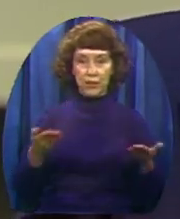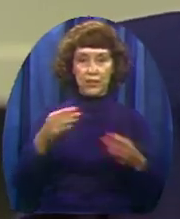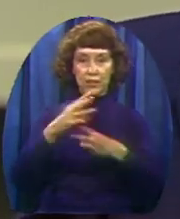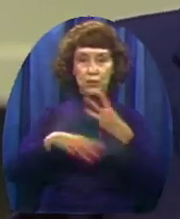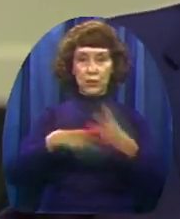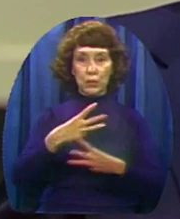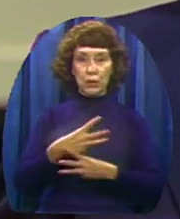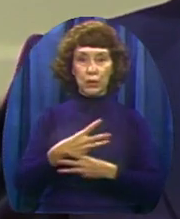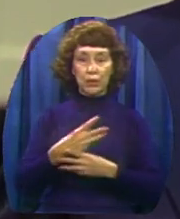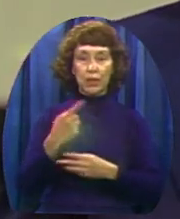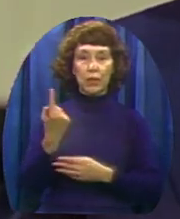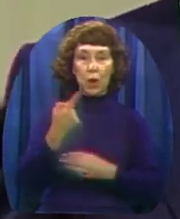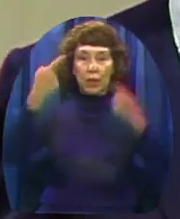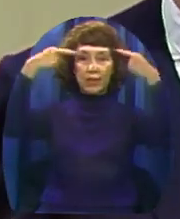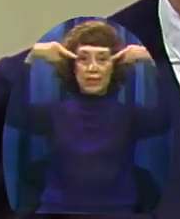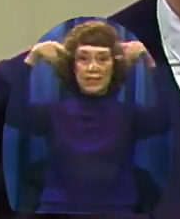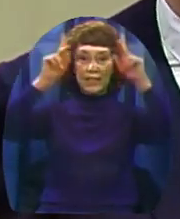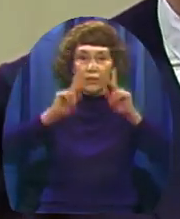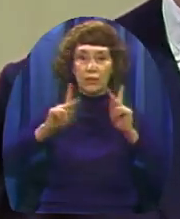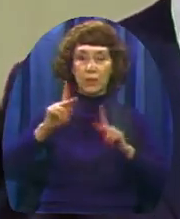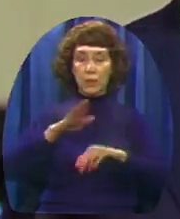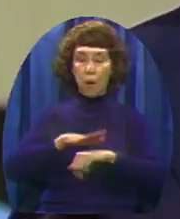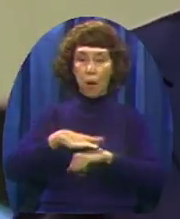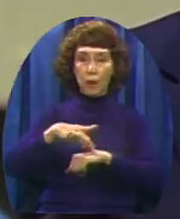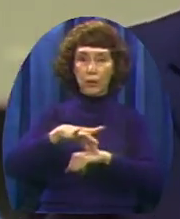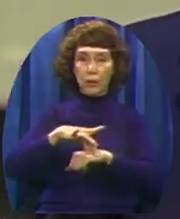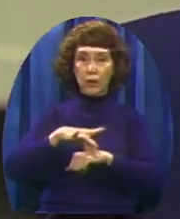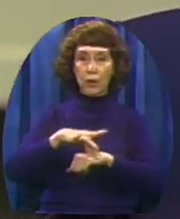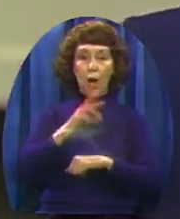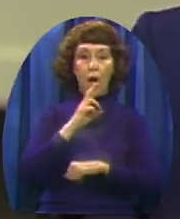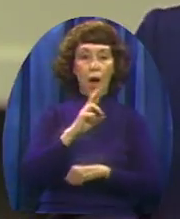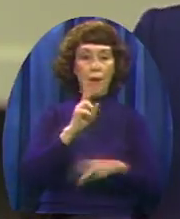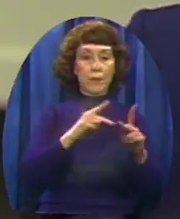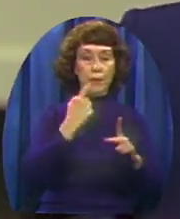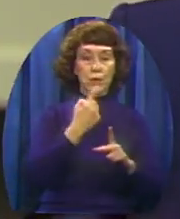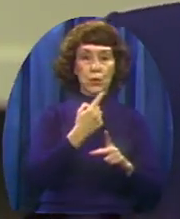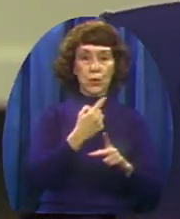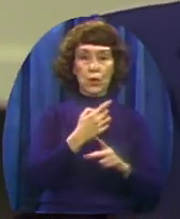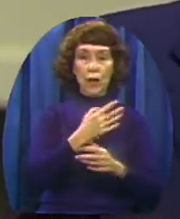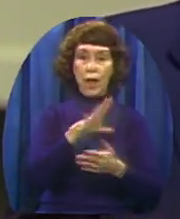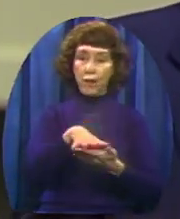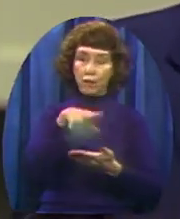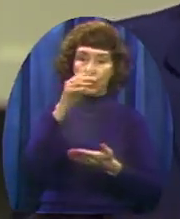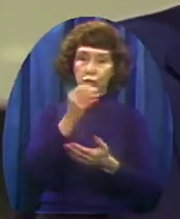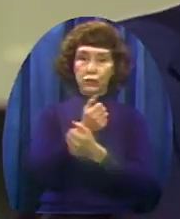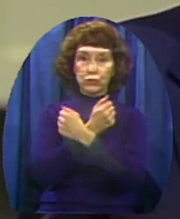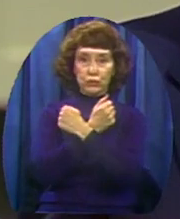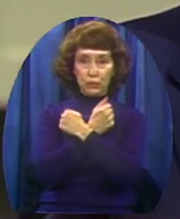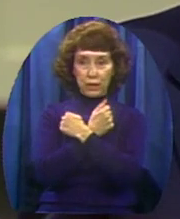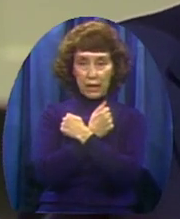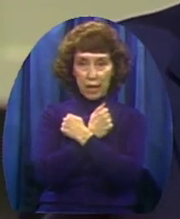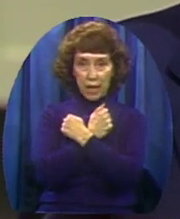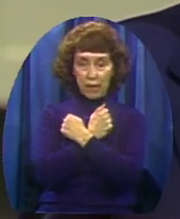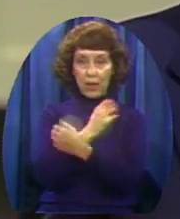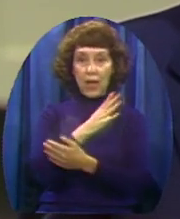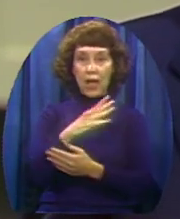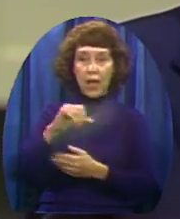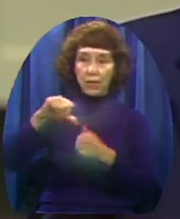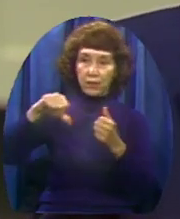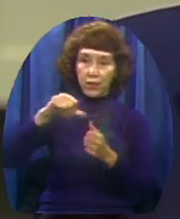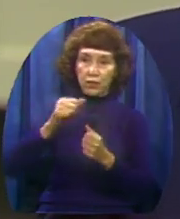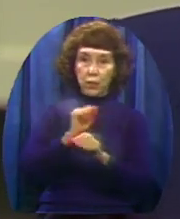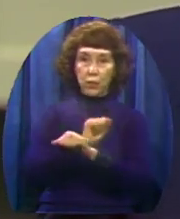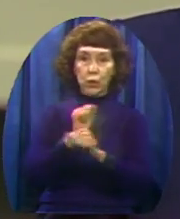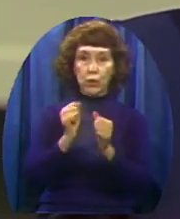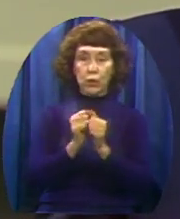planet are those who have learned to love and to relate to people. And that is our